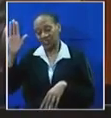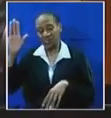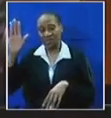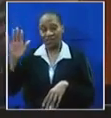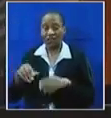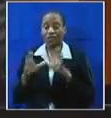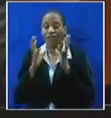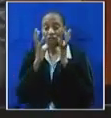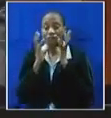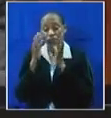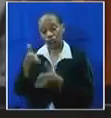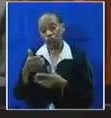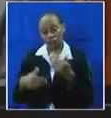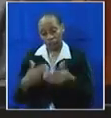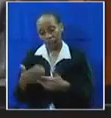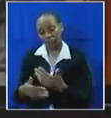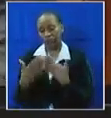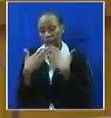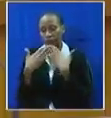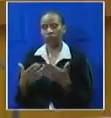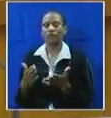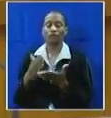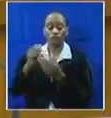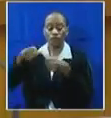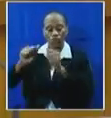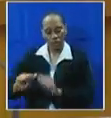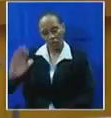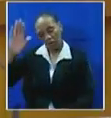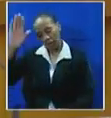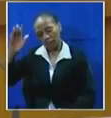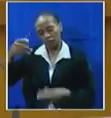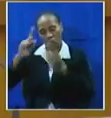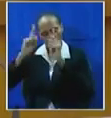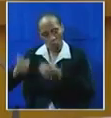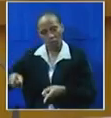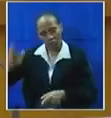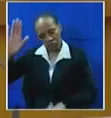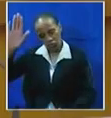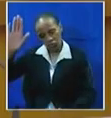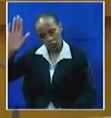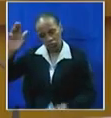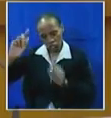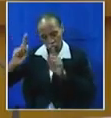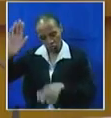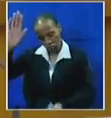Honorable Malema. Thank you very much. Chair. The only thing... Order, Chair. Order, Chair.